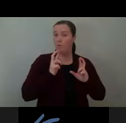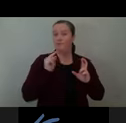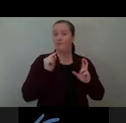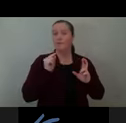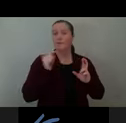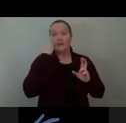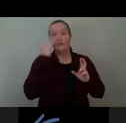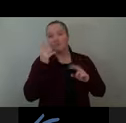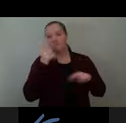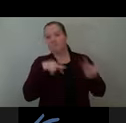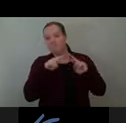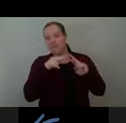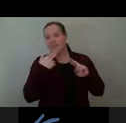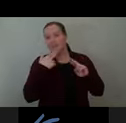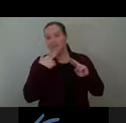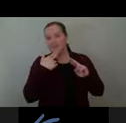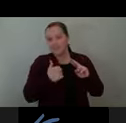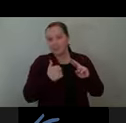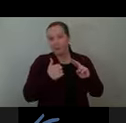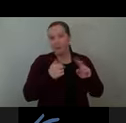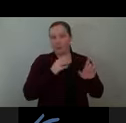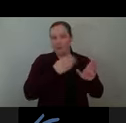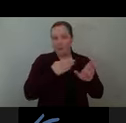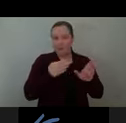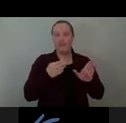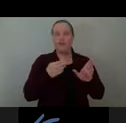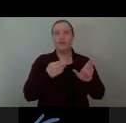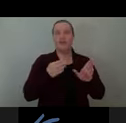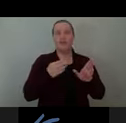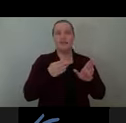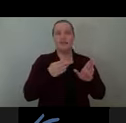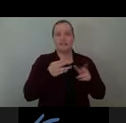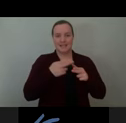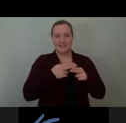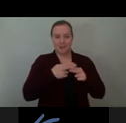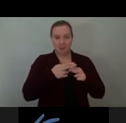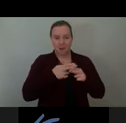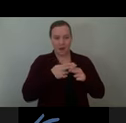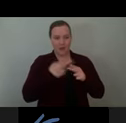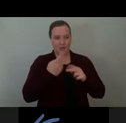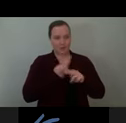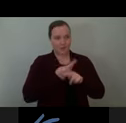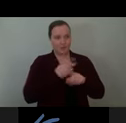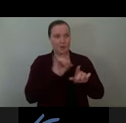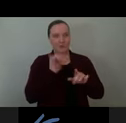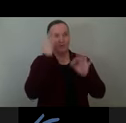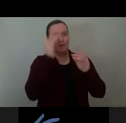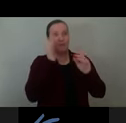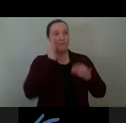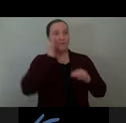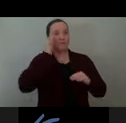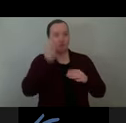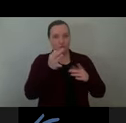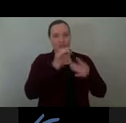at these small follies, we could rethink not only the temporary condition, but potential future thinking of the bentwood. Next slide.